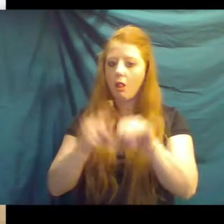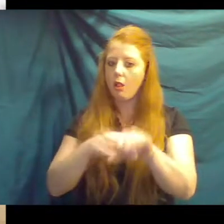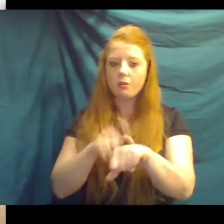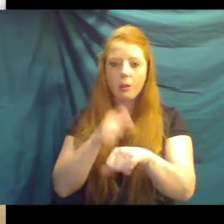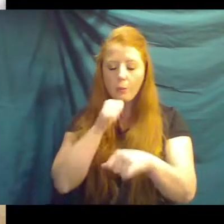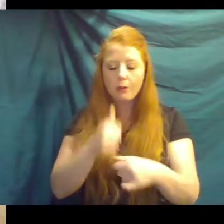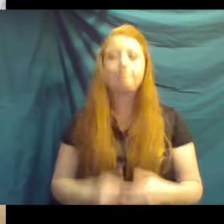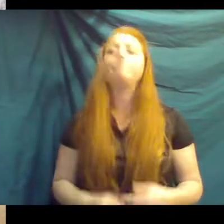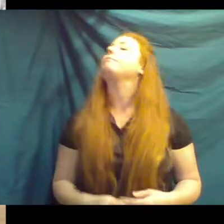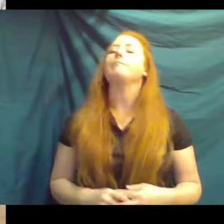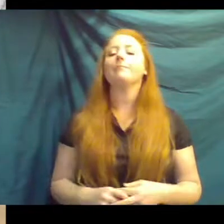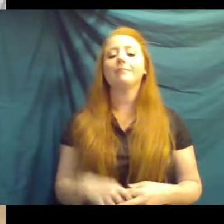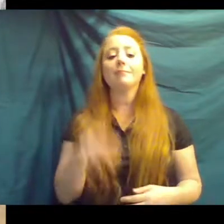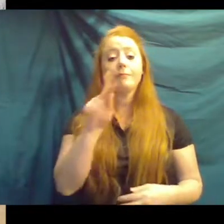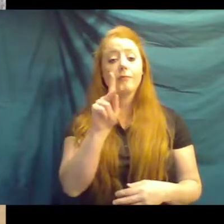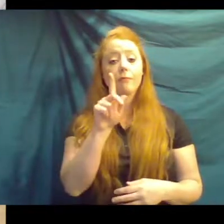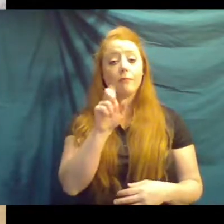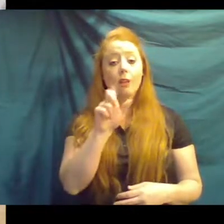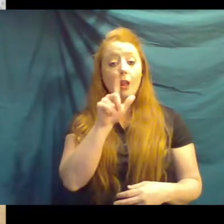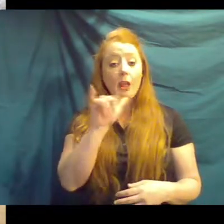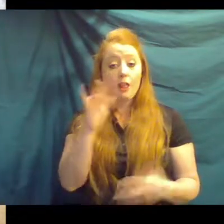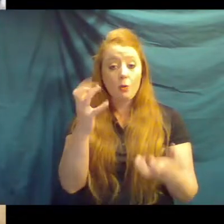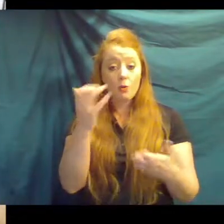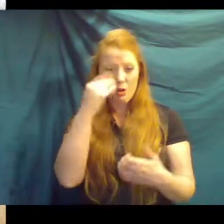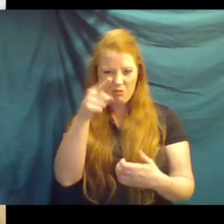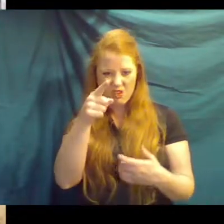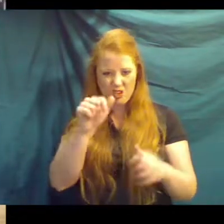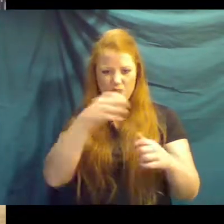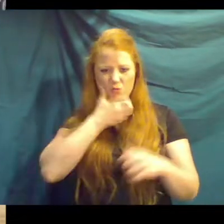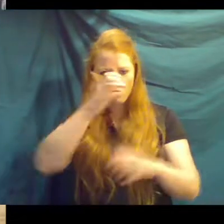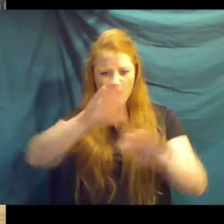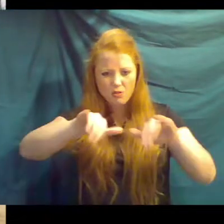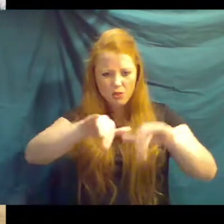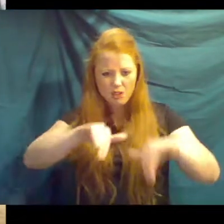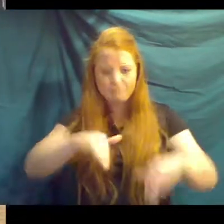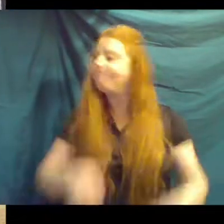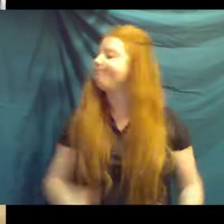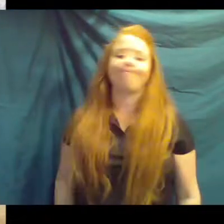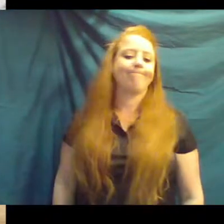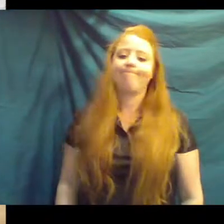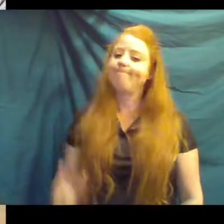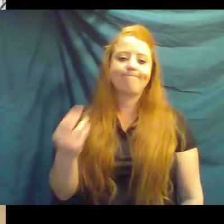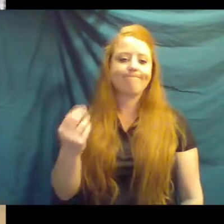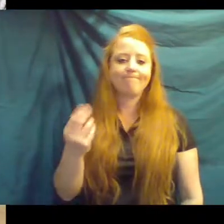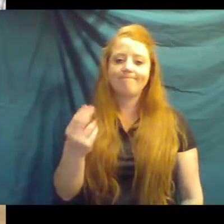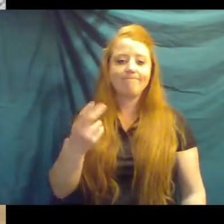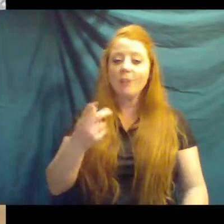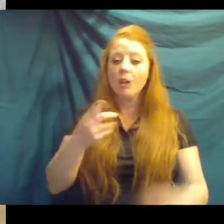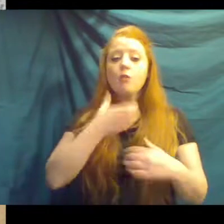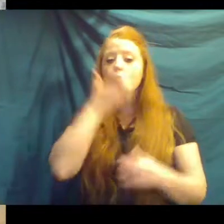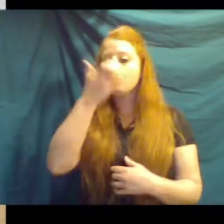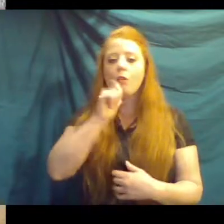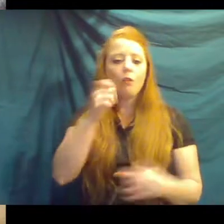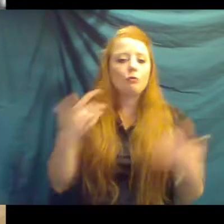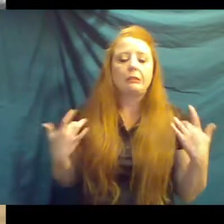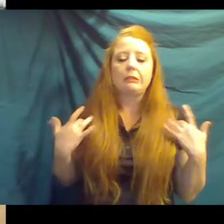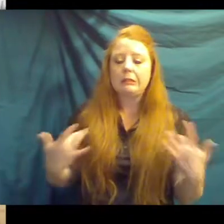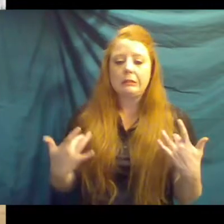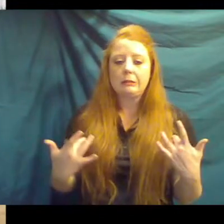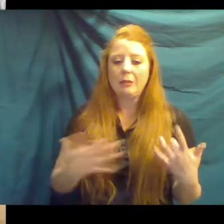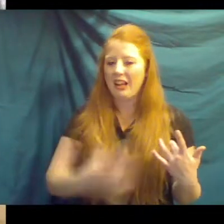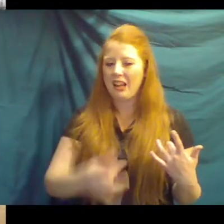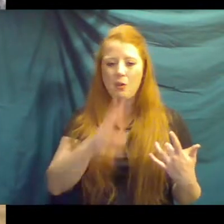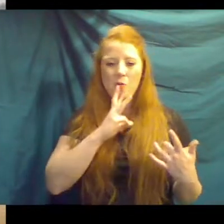Kelly wants to know if they can swim. No, they cannot. Giraffe don't tend to like